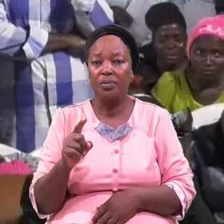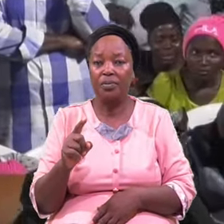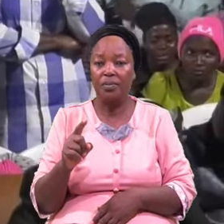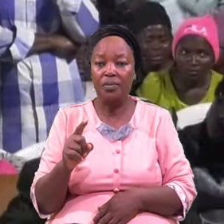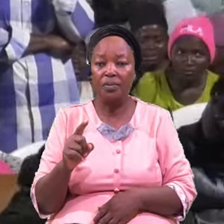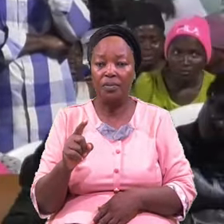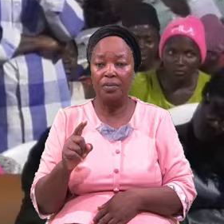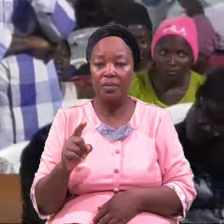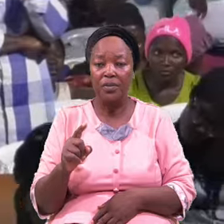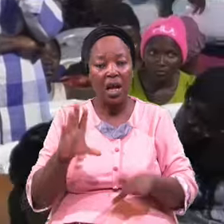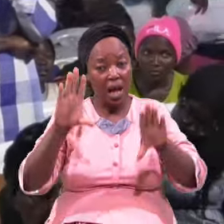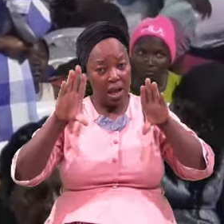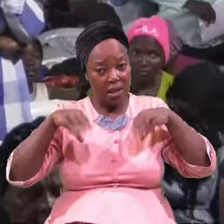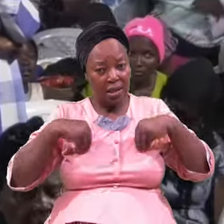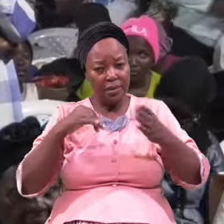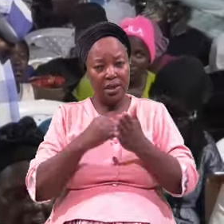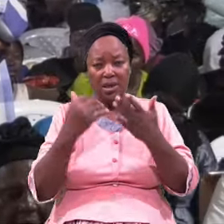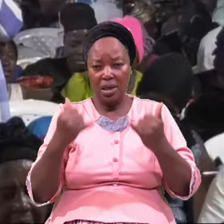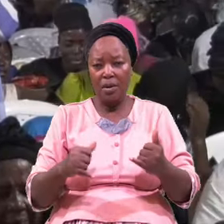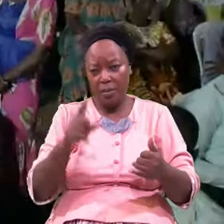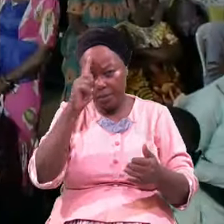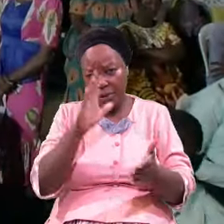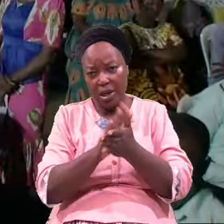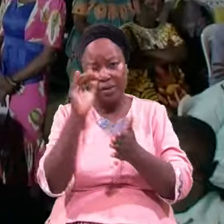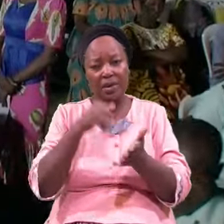Accept It Now Believe It Now